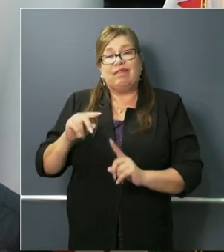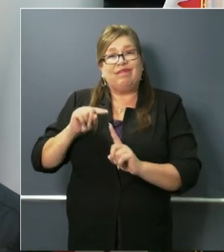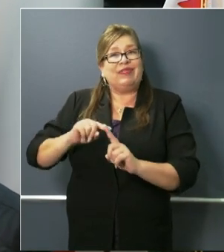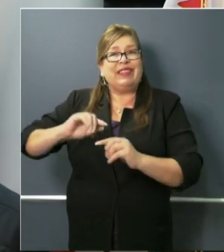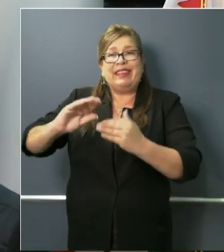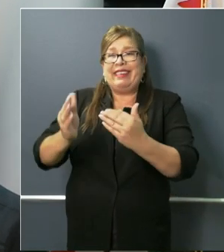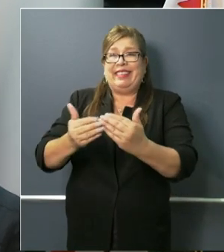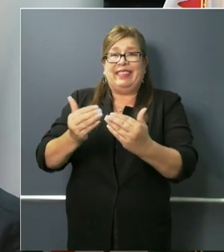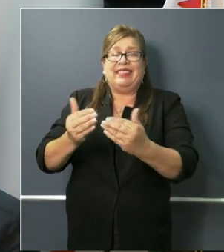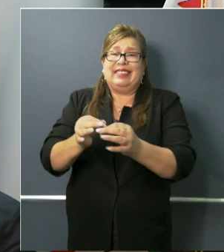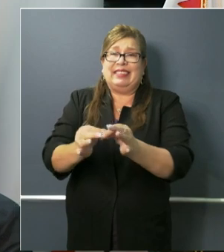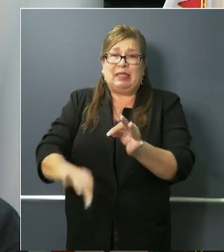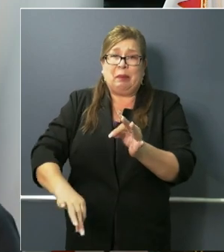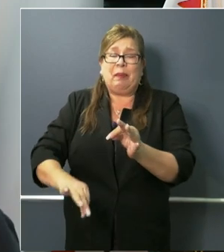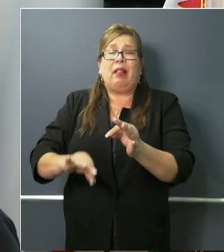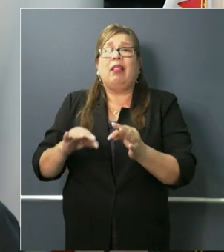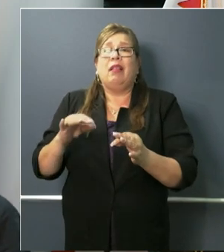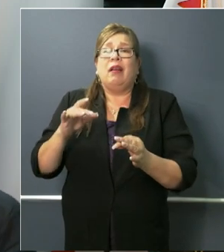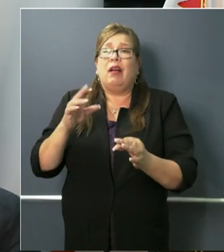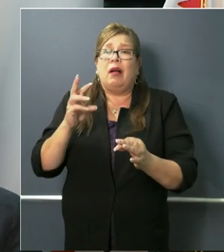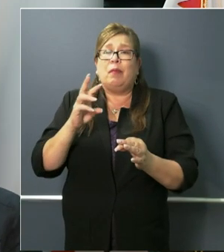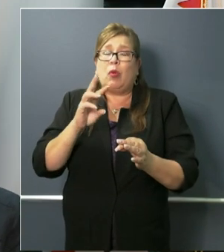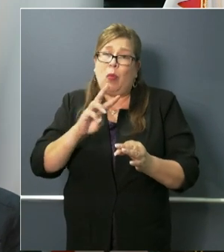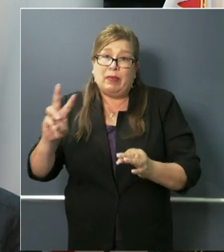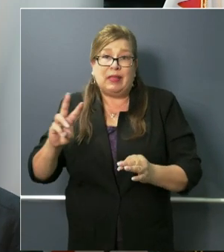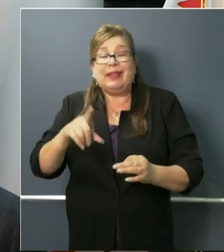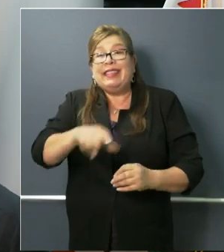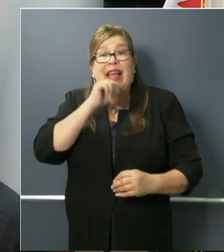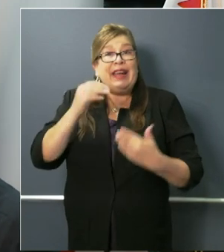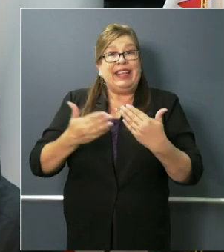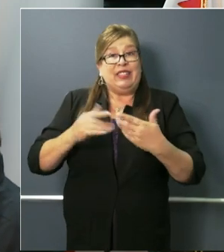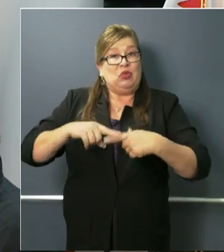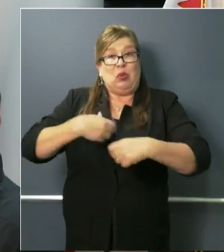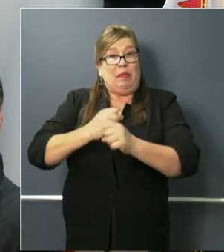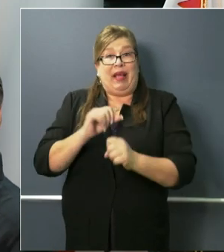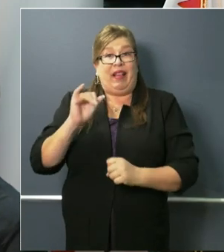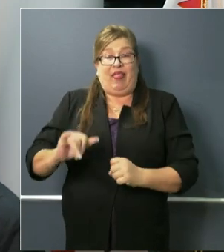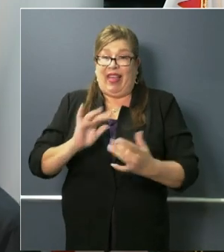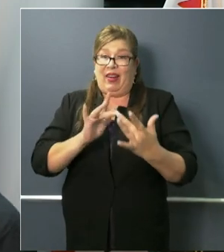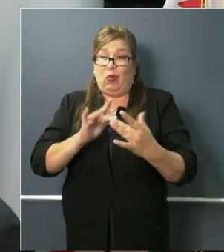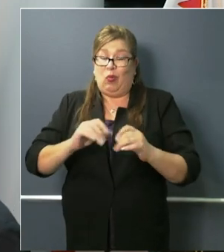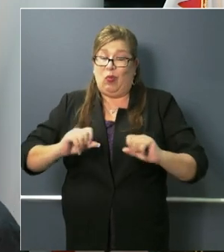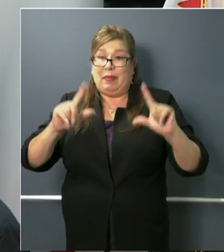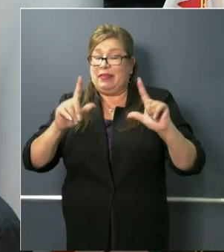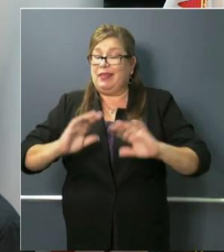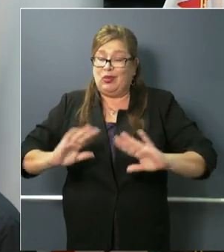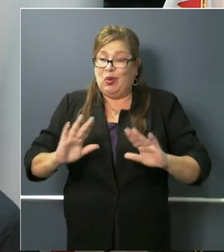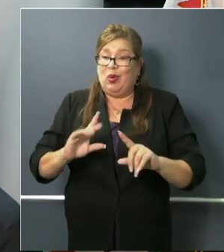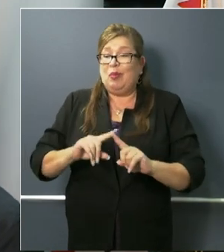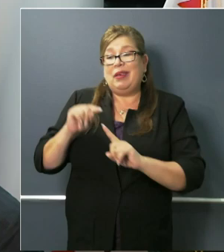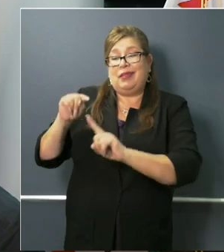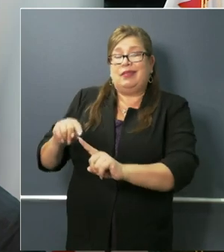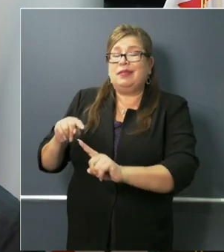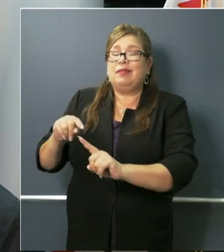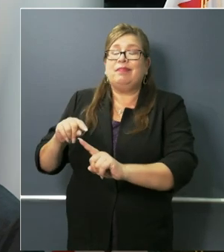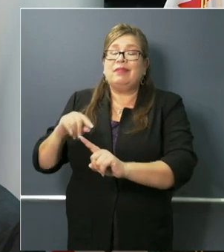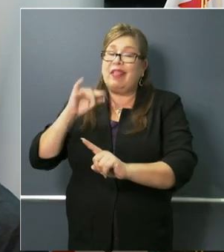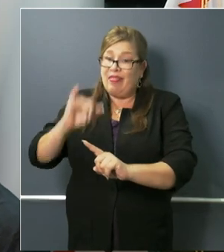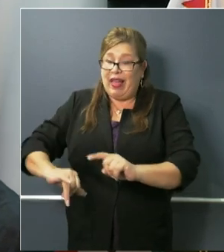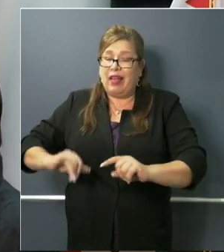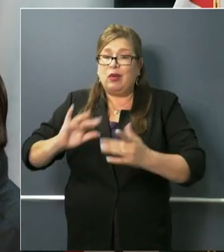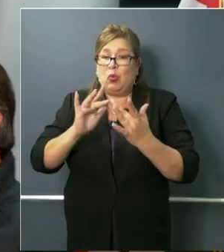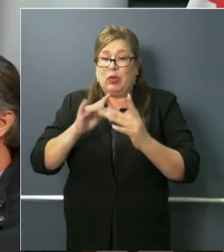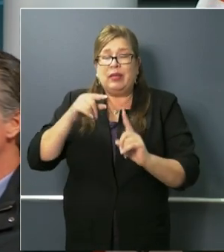to create. I want to thank Salesforce, by the way, for supporting and helping put this together. But it's a simple site for